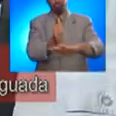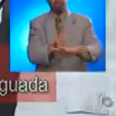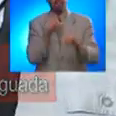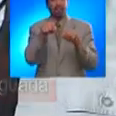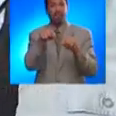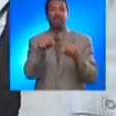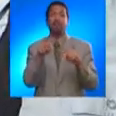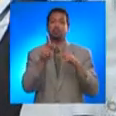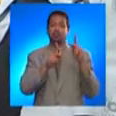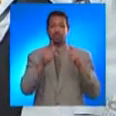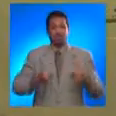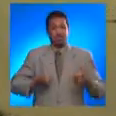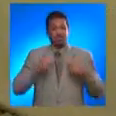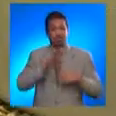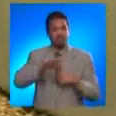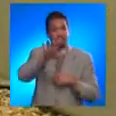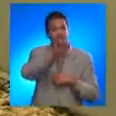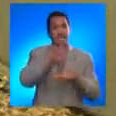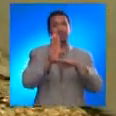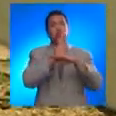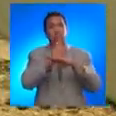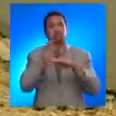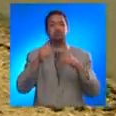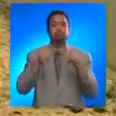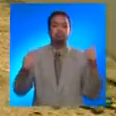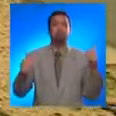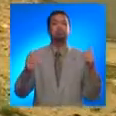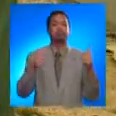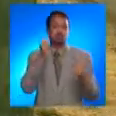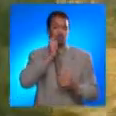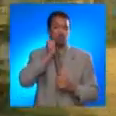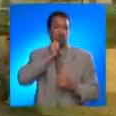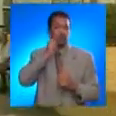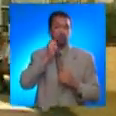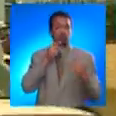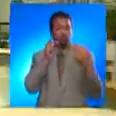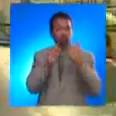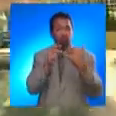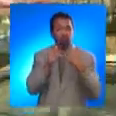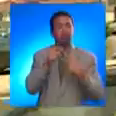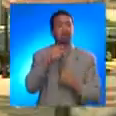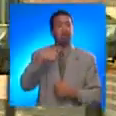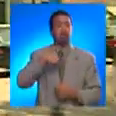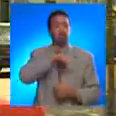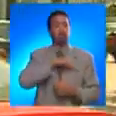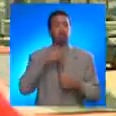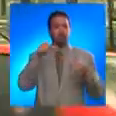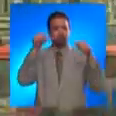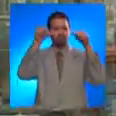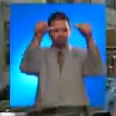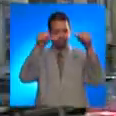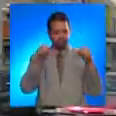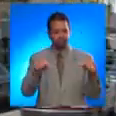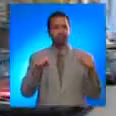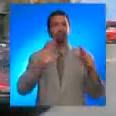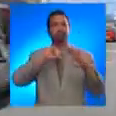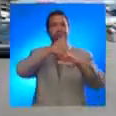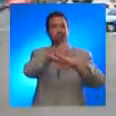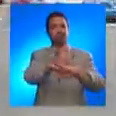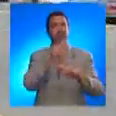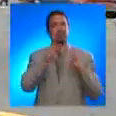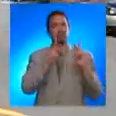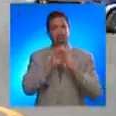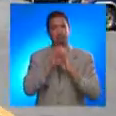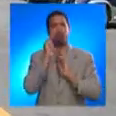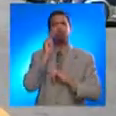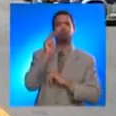identified the most populated areas. Signs have been installed throughout the most populated and traveled areas, advising